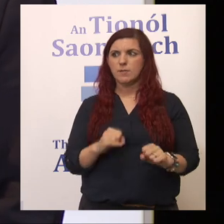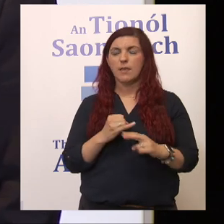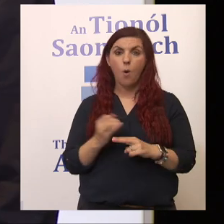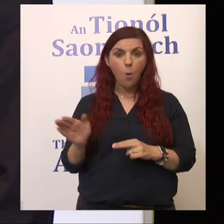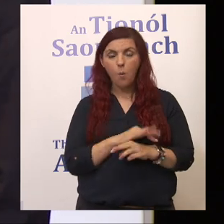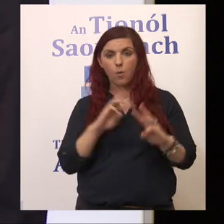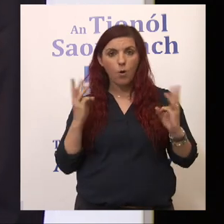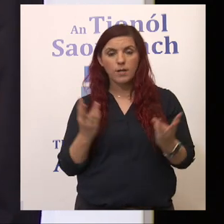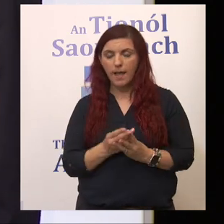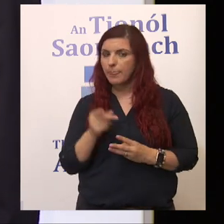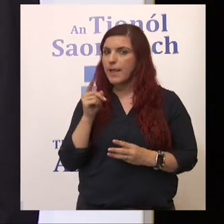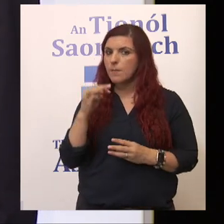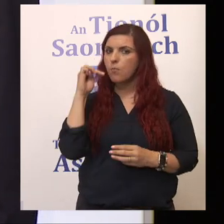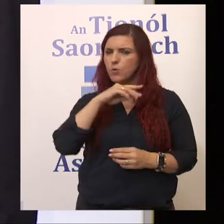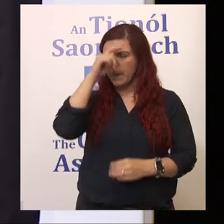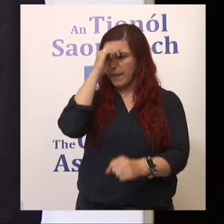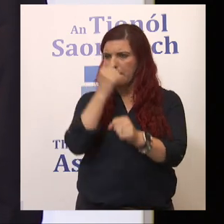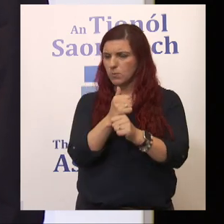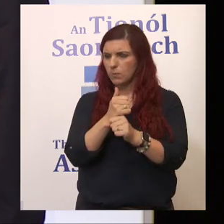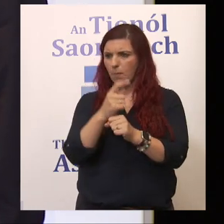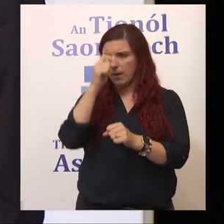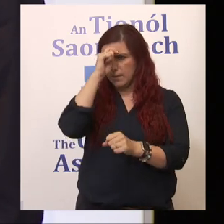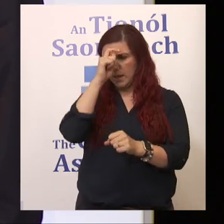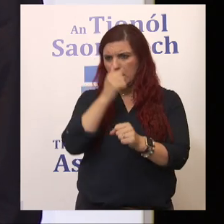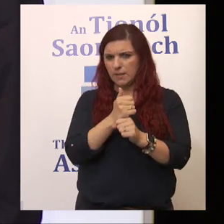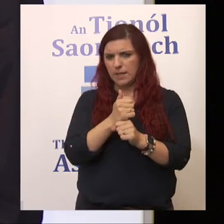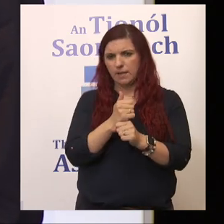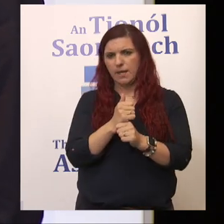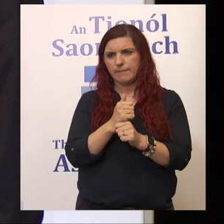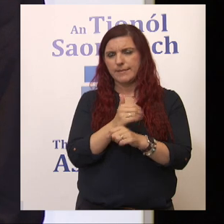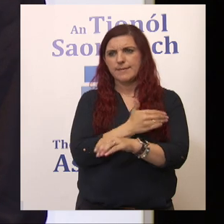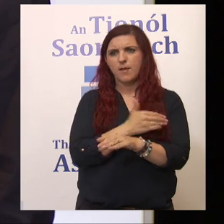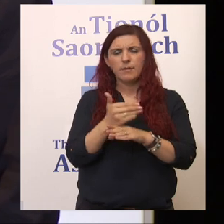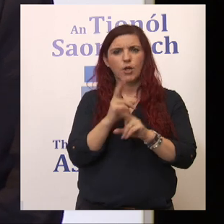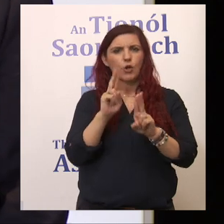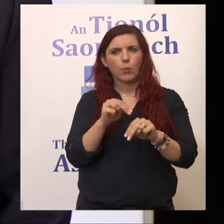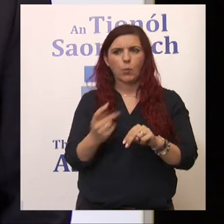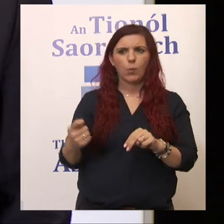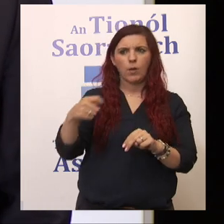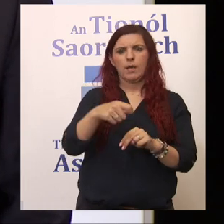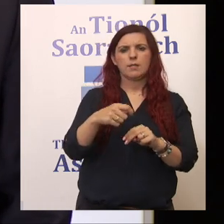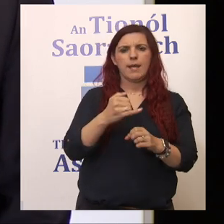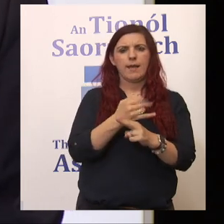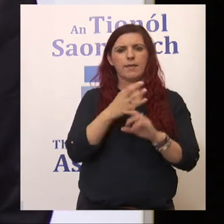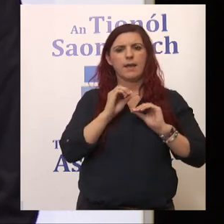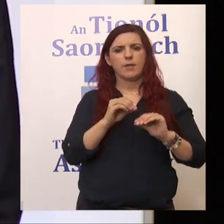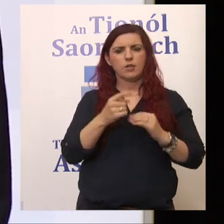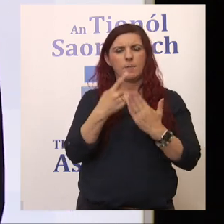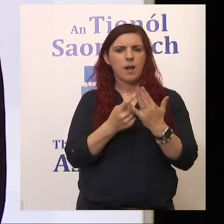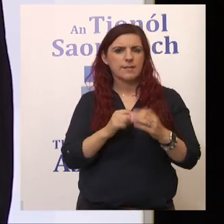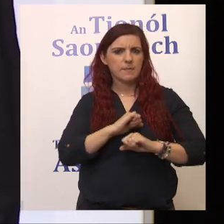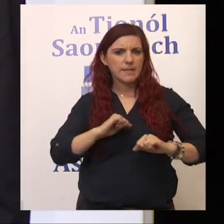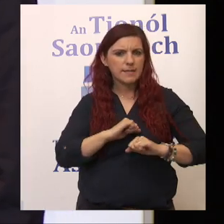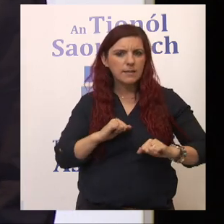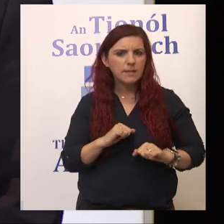And that's really important to think about when we talk about inserting a new entity within the education policy space.